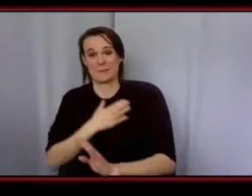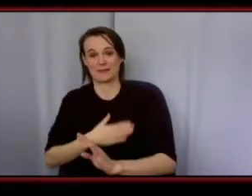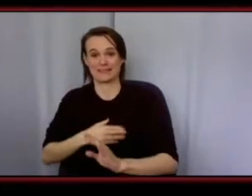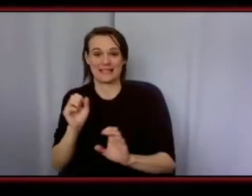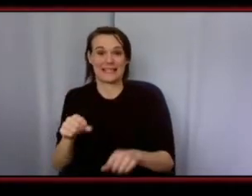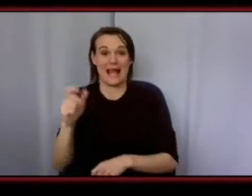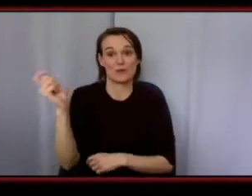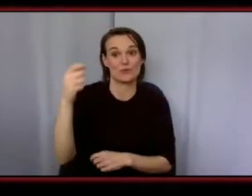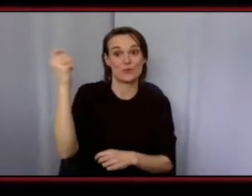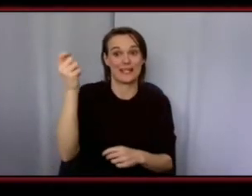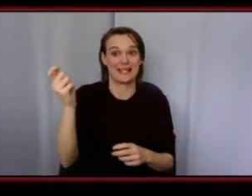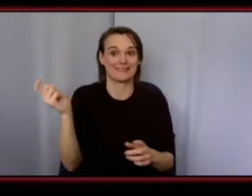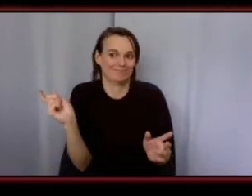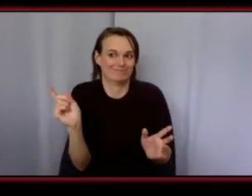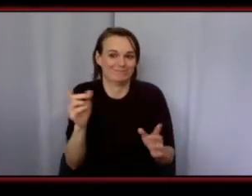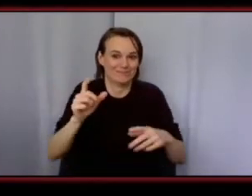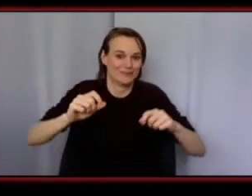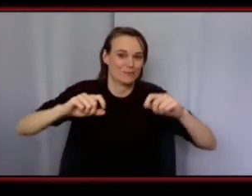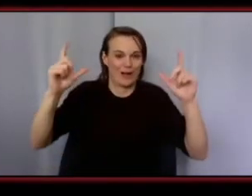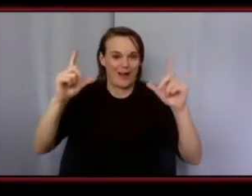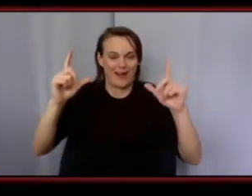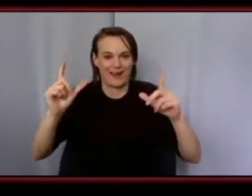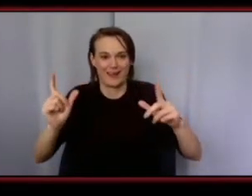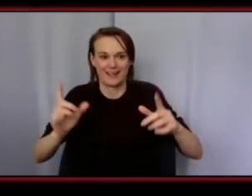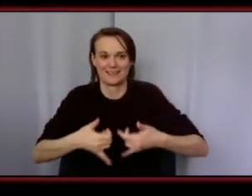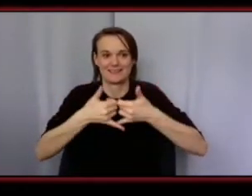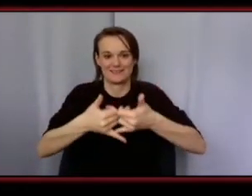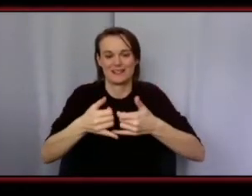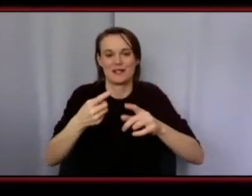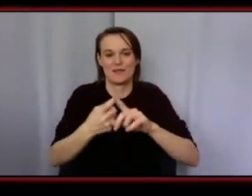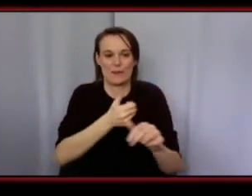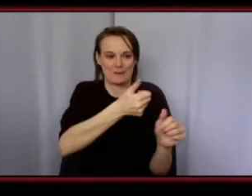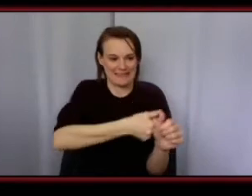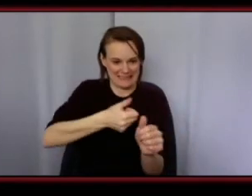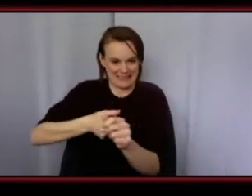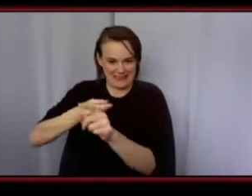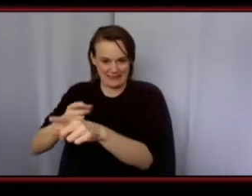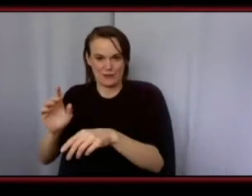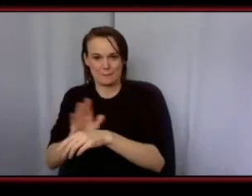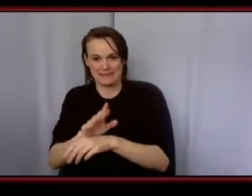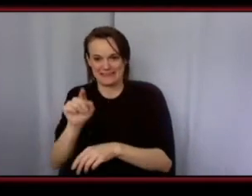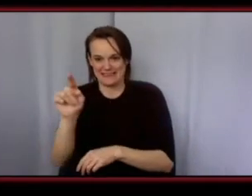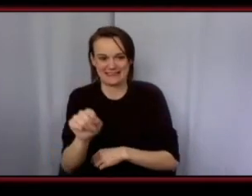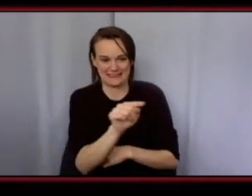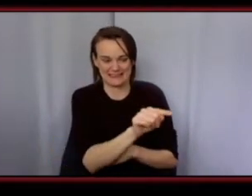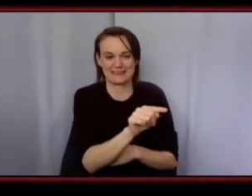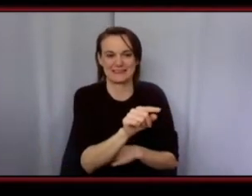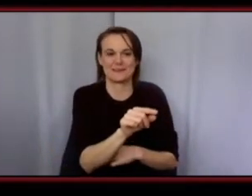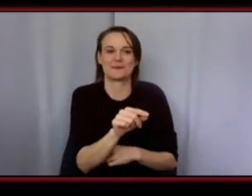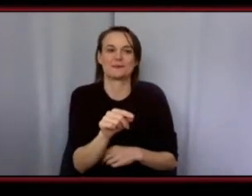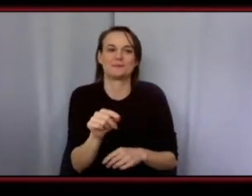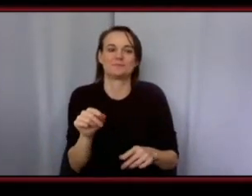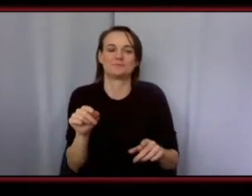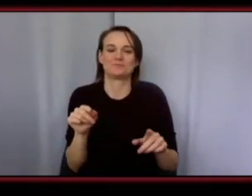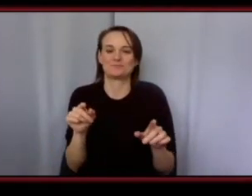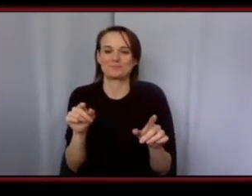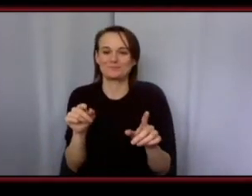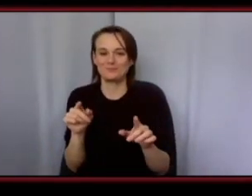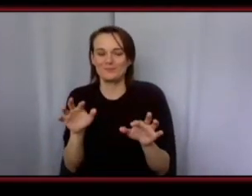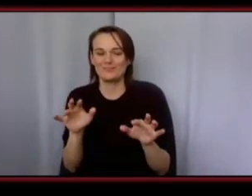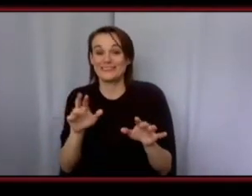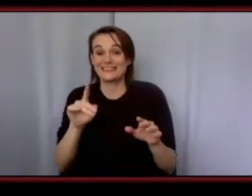special surprise packages um that's sponsored from each entrepreneur the beauty of it is we're gonna we're gonna actually allow